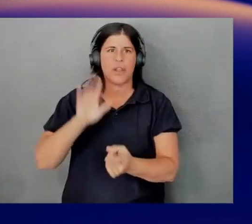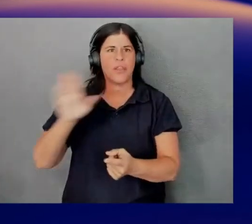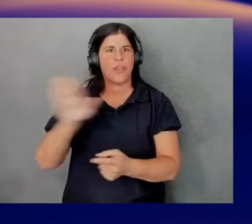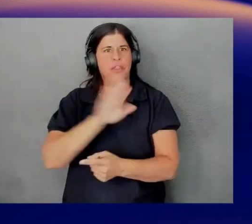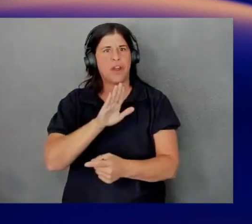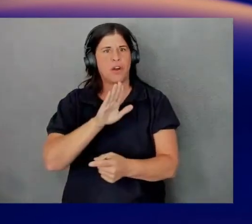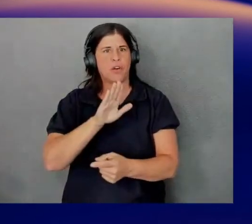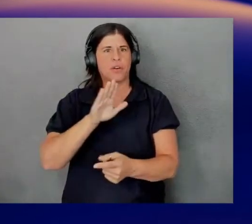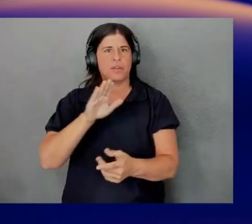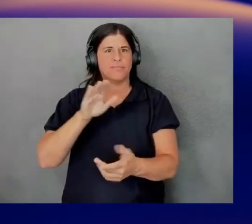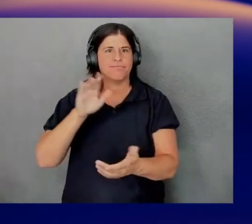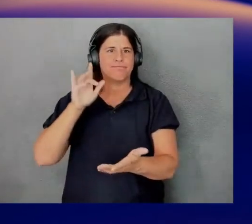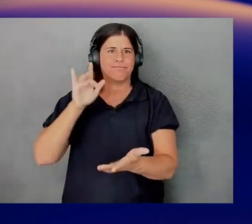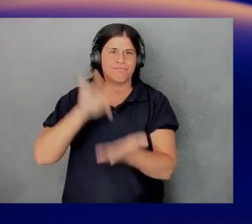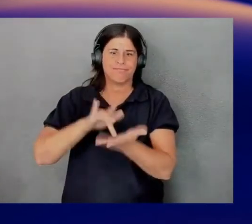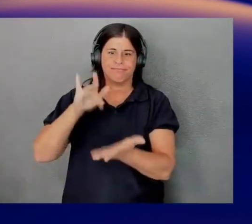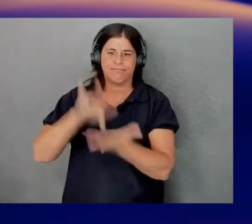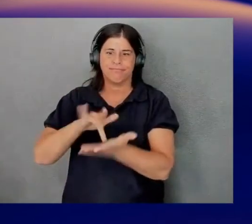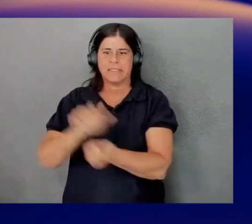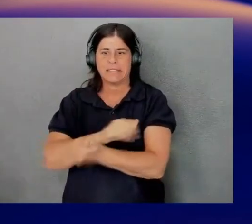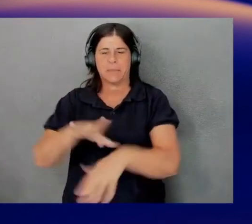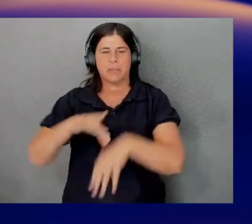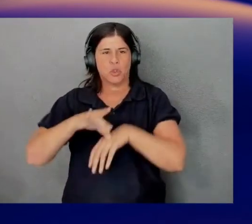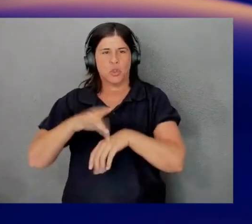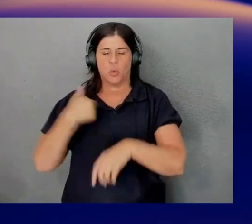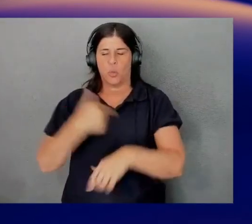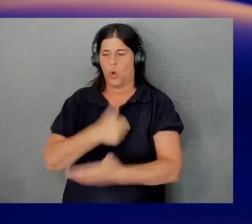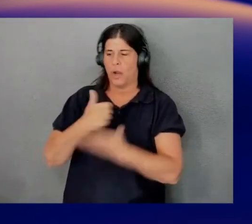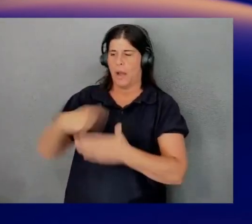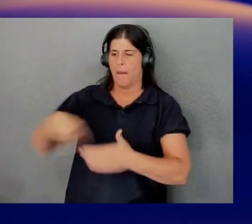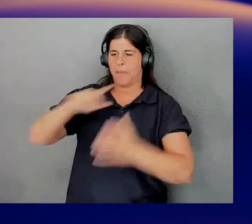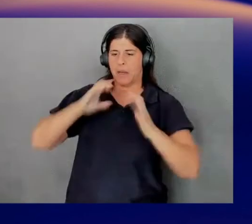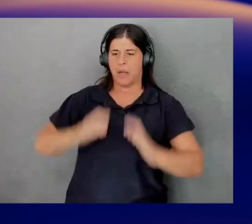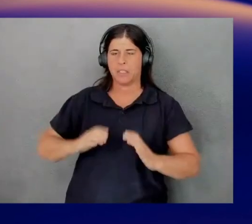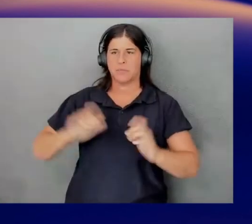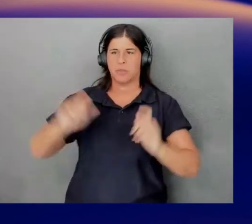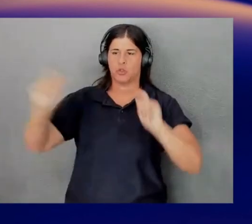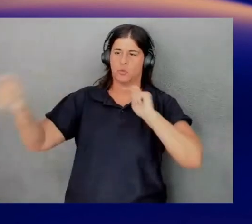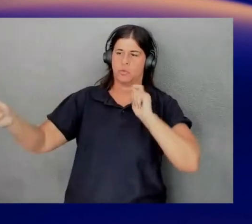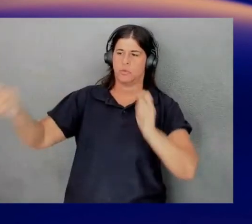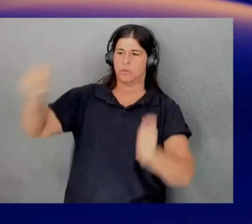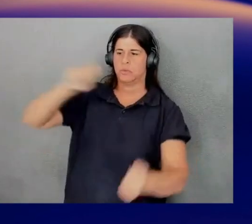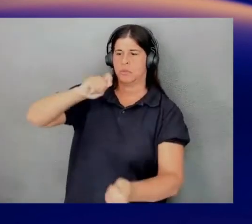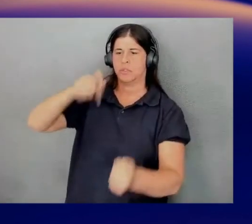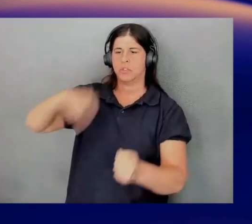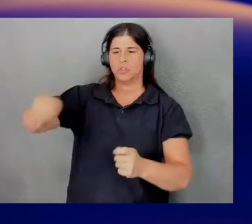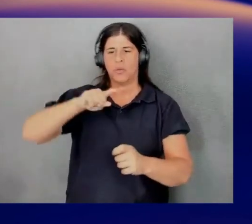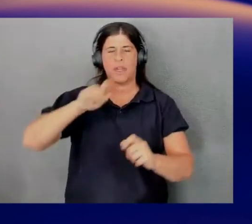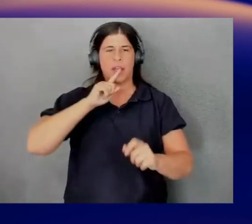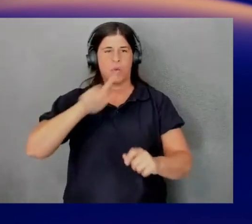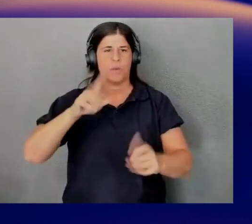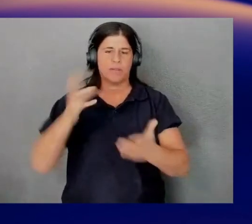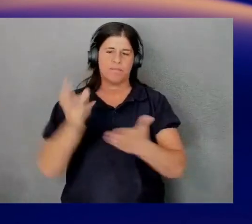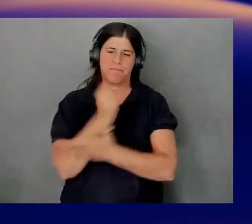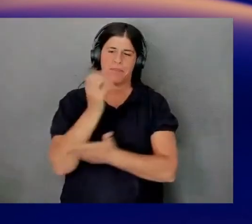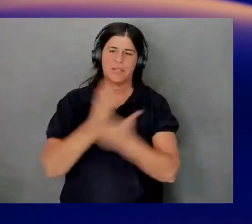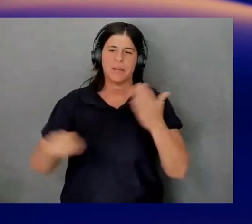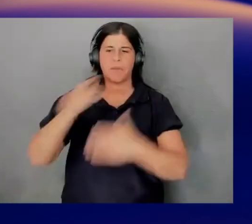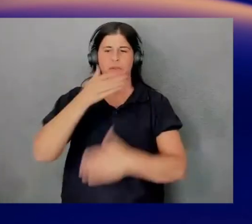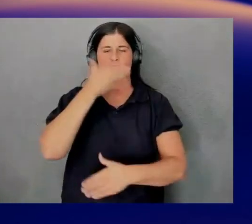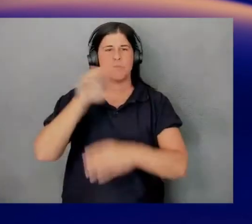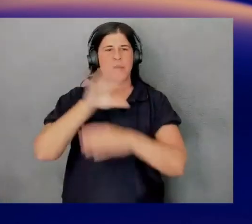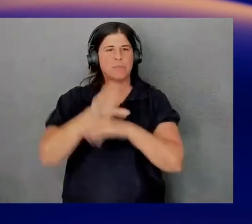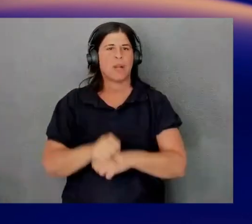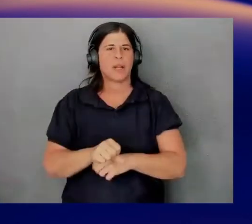those best practices that, again, we're helping customers to architect that way so they can also take advantage of some of those best practices. Okay.